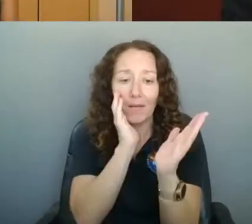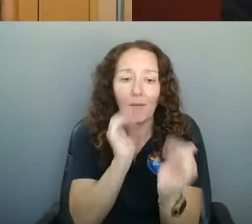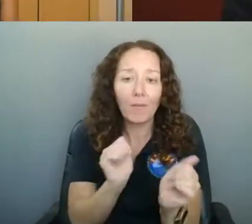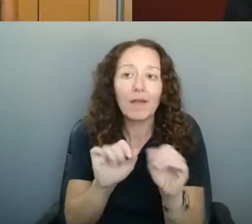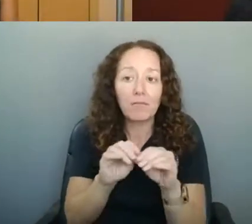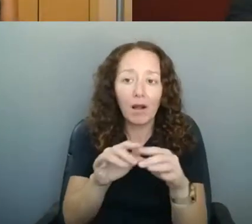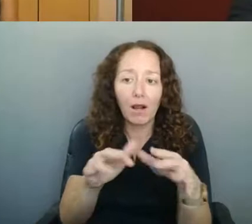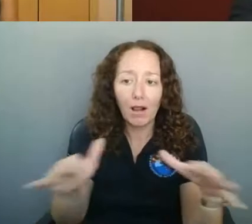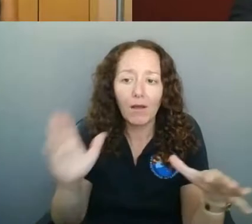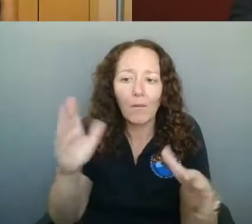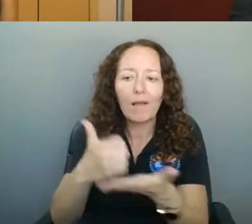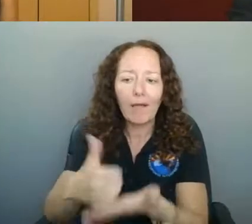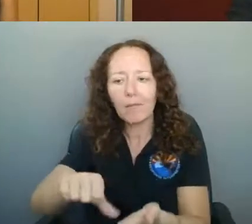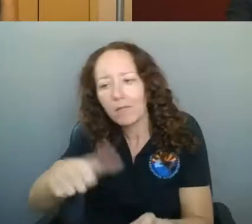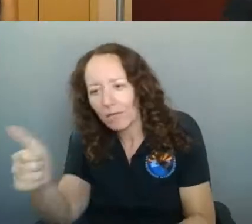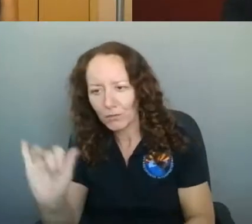well.